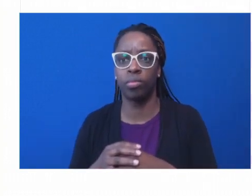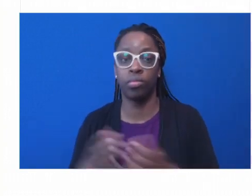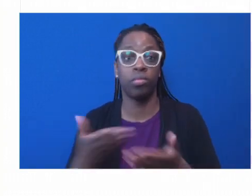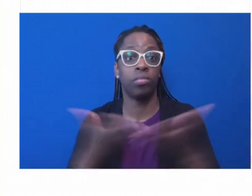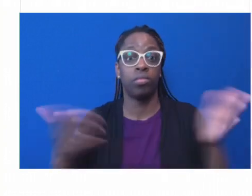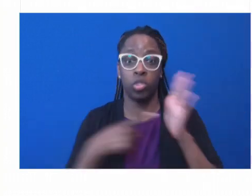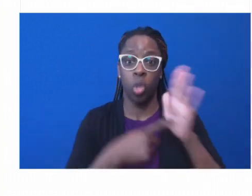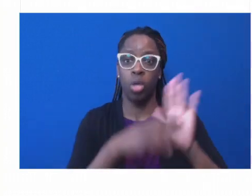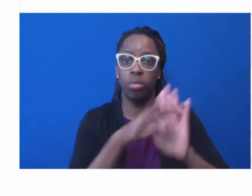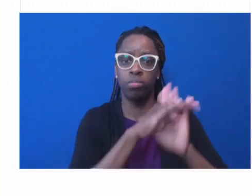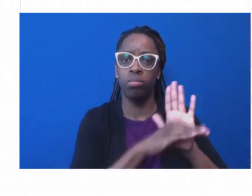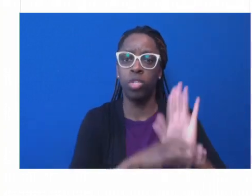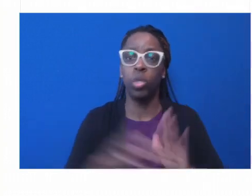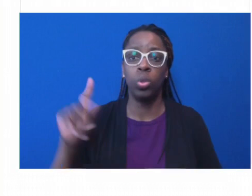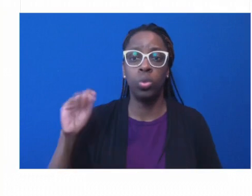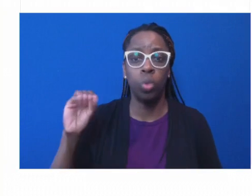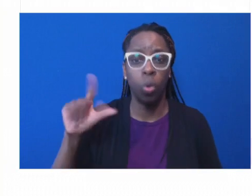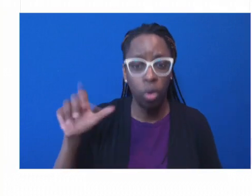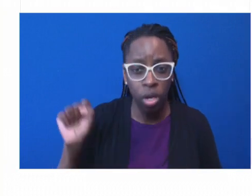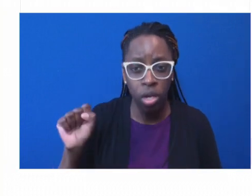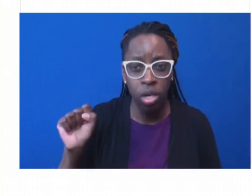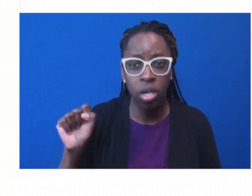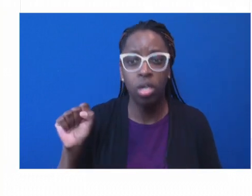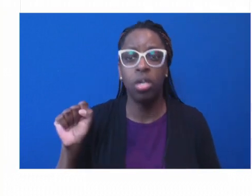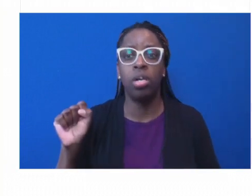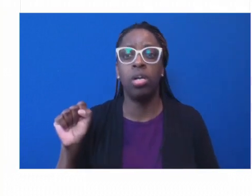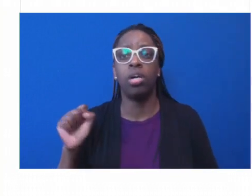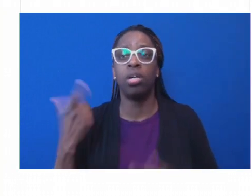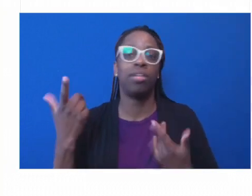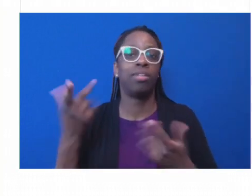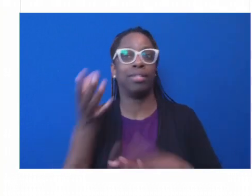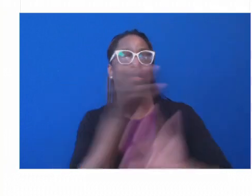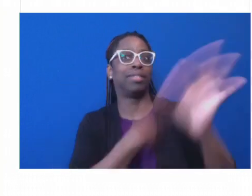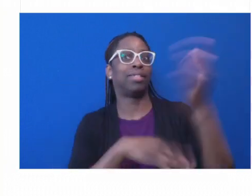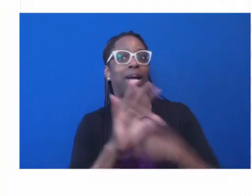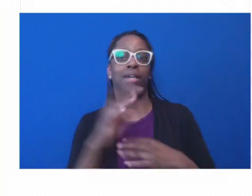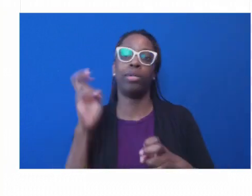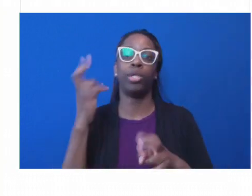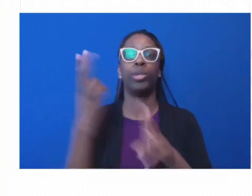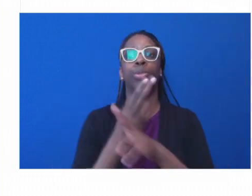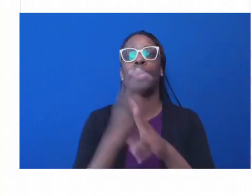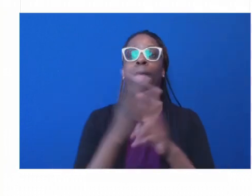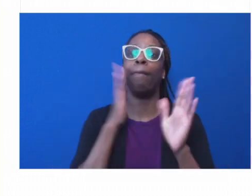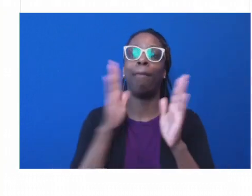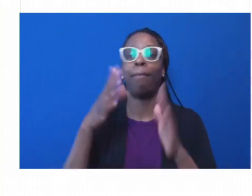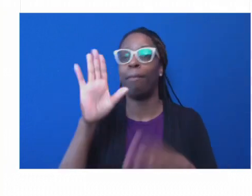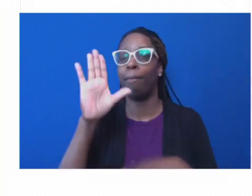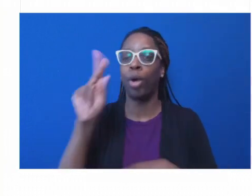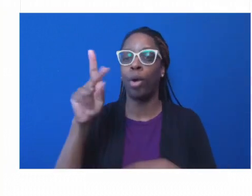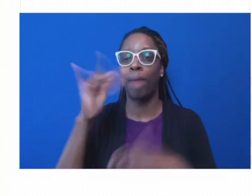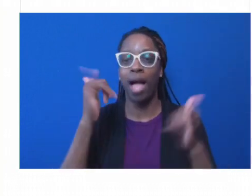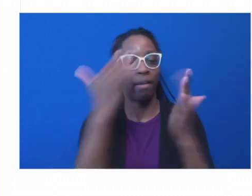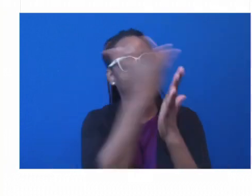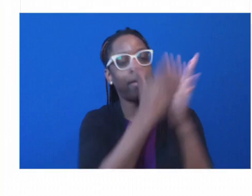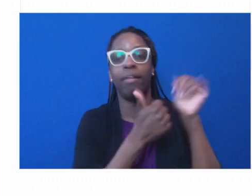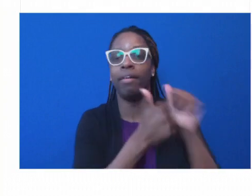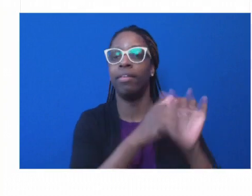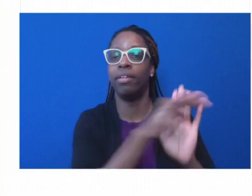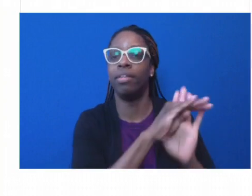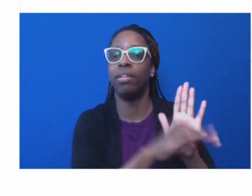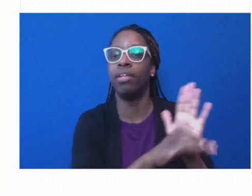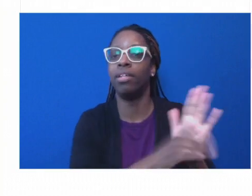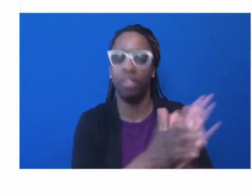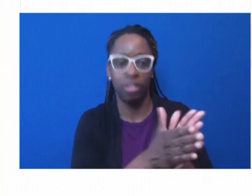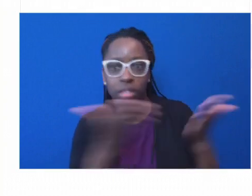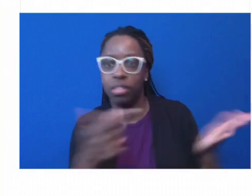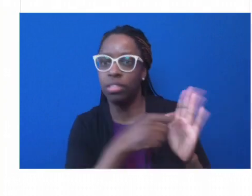playbook of a few years ago. What is that purpose? What is that narrative? What are the language and the terms that